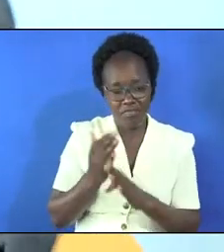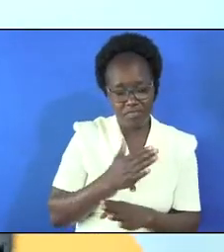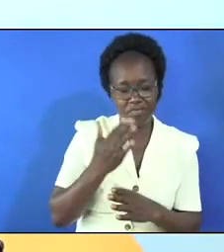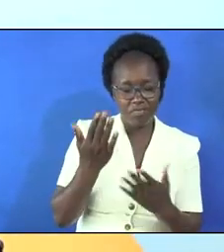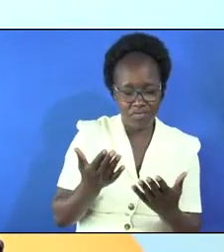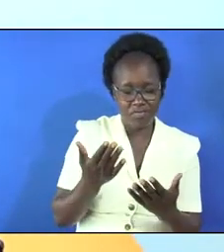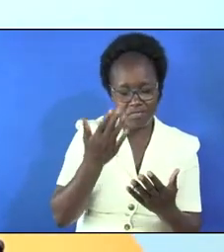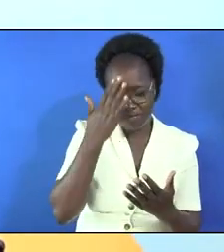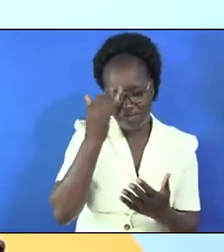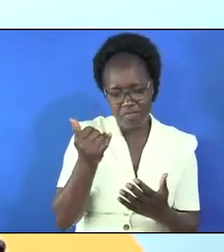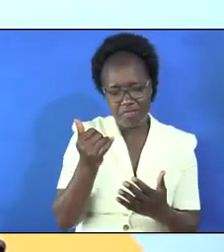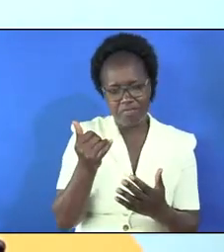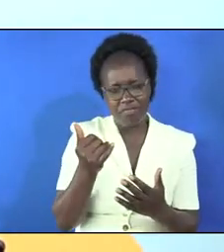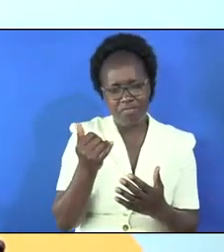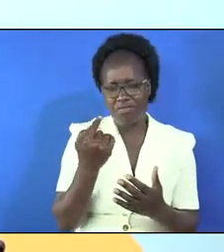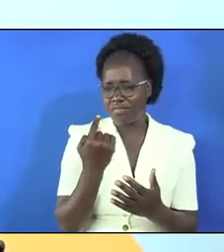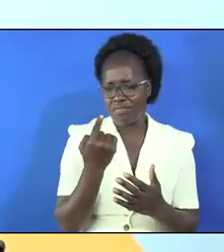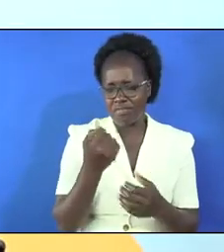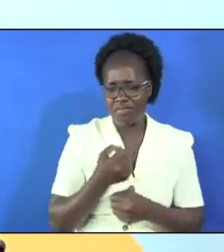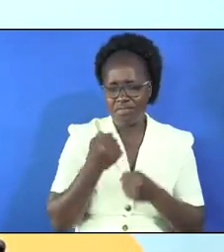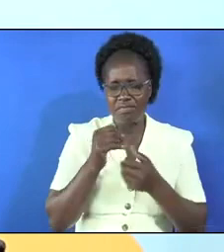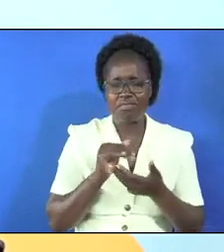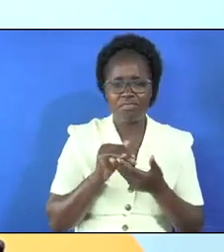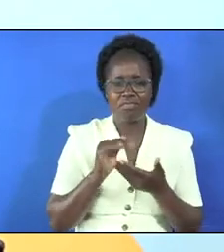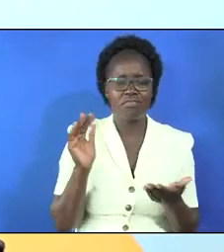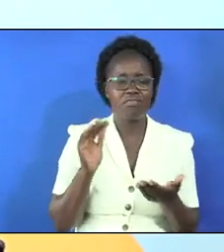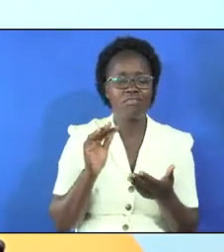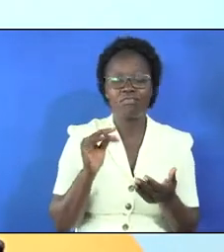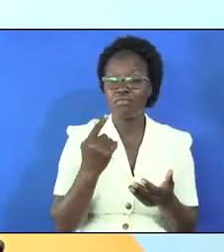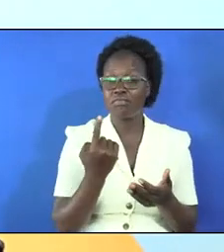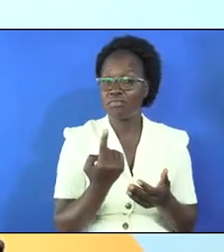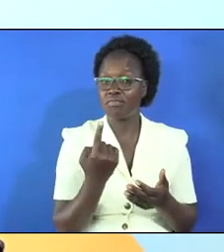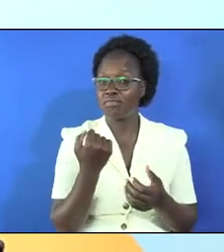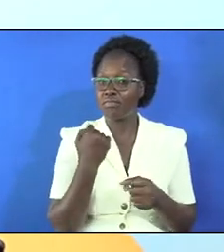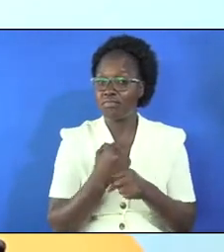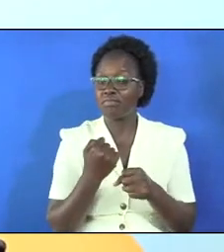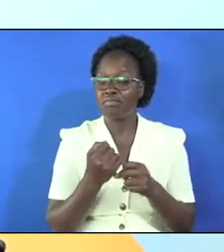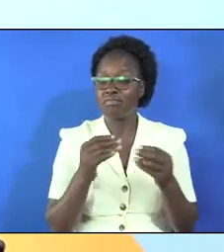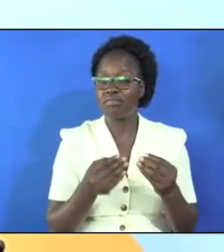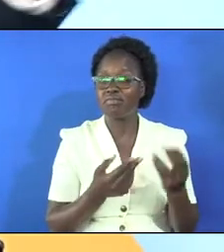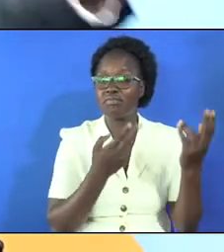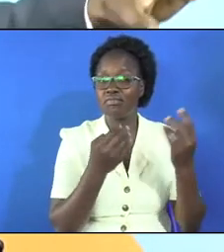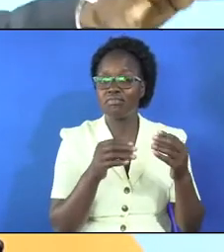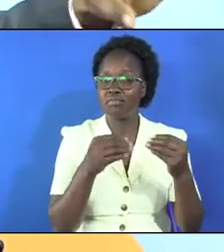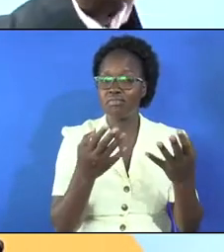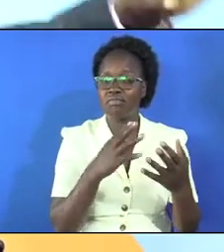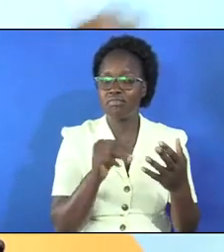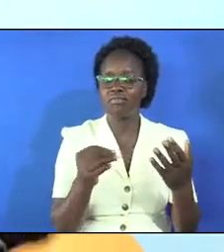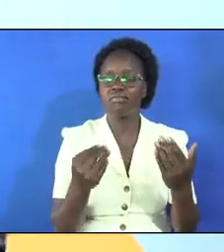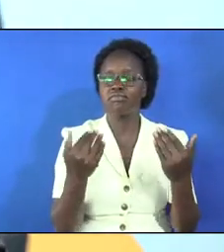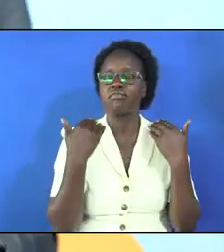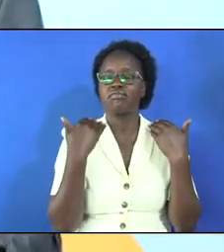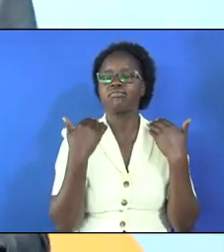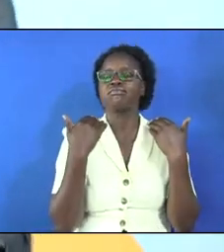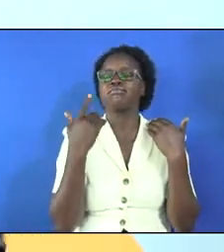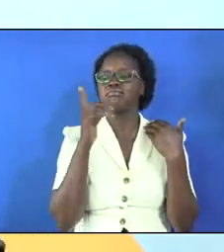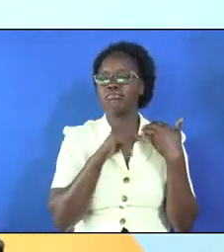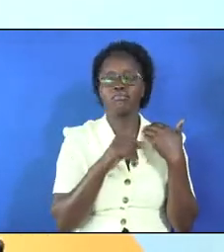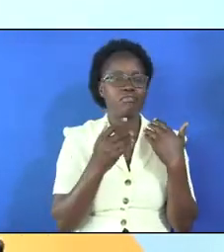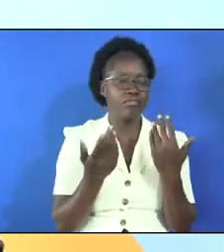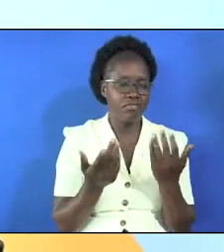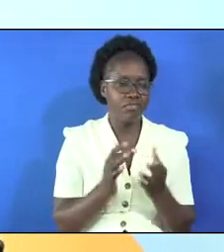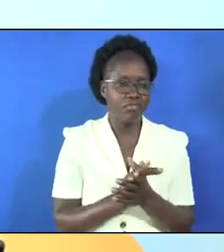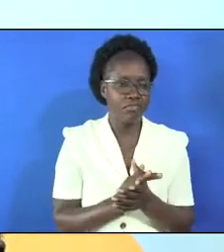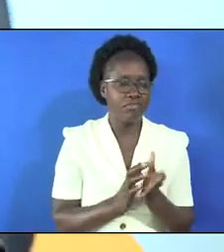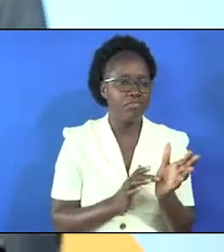because the one they trusted more the one who give them hope is now lying down there in the